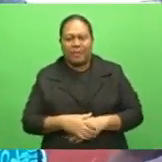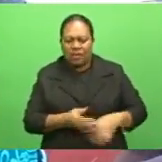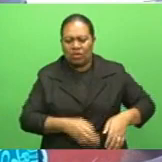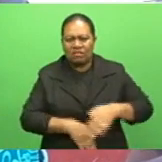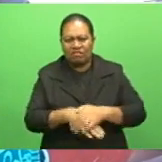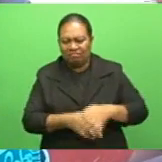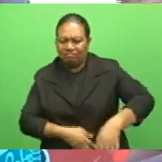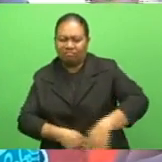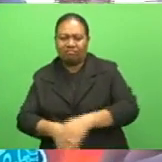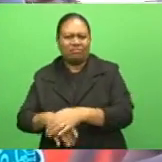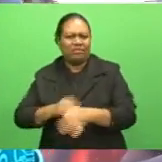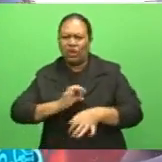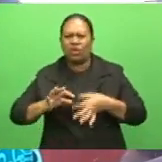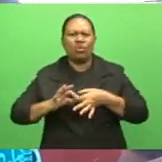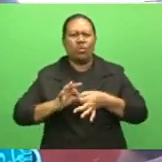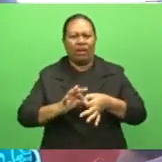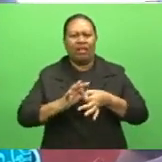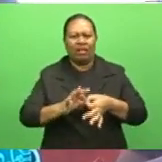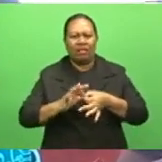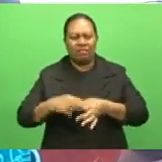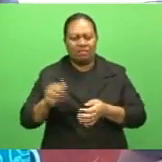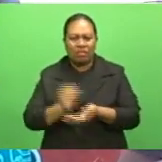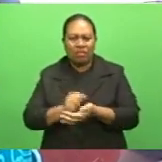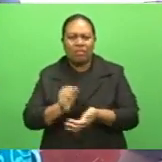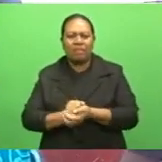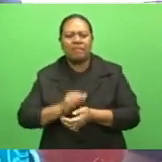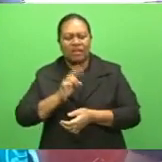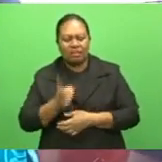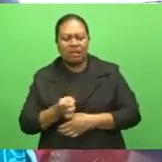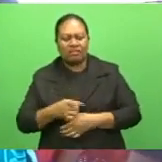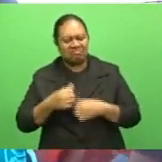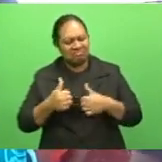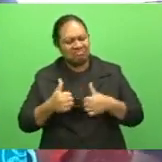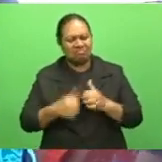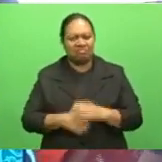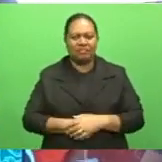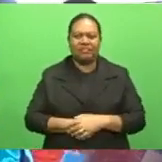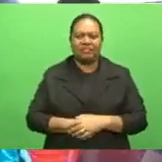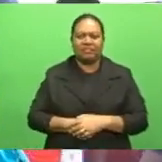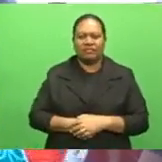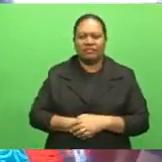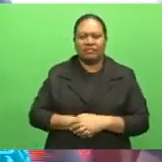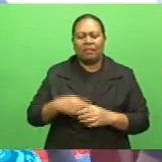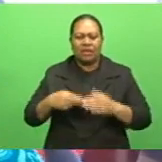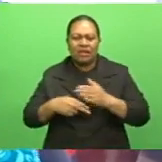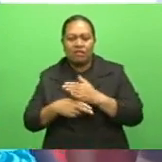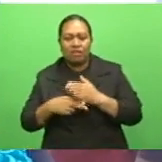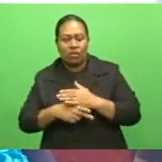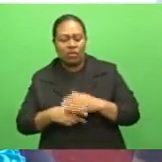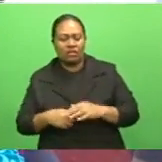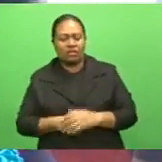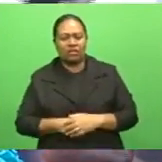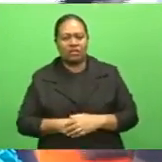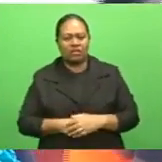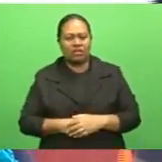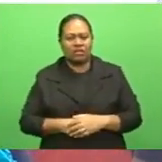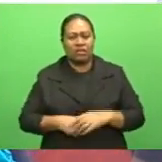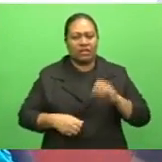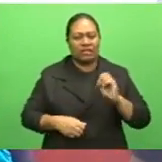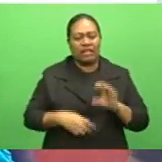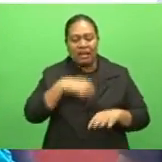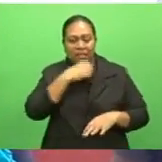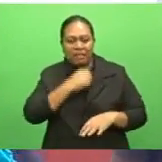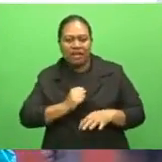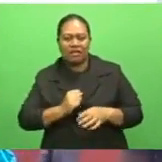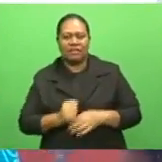connecting well, but they managed to play football, which was good, since Nauvoo was defending with 10 men and having